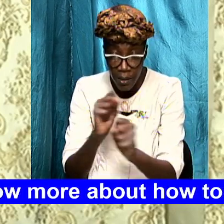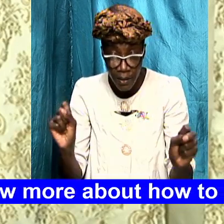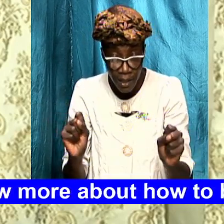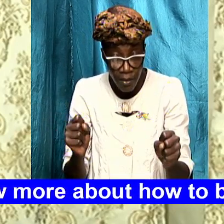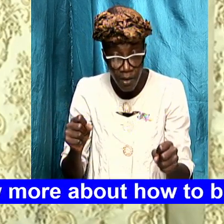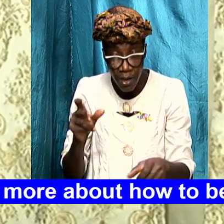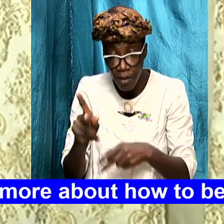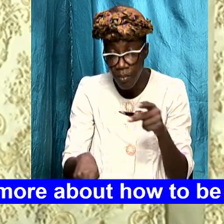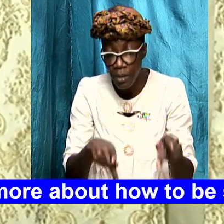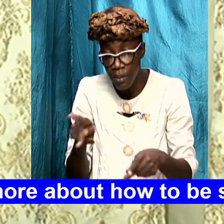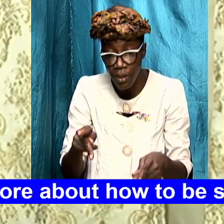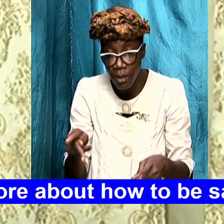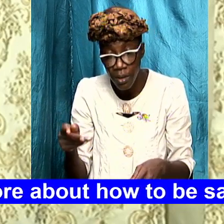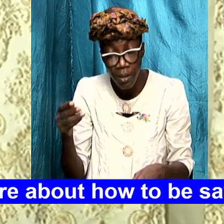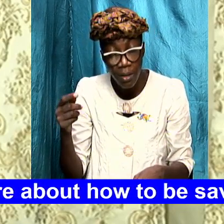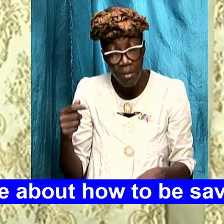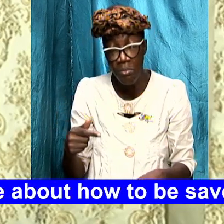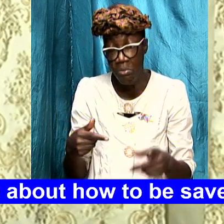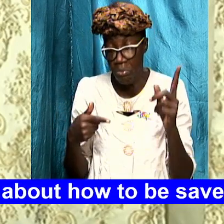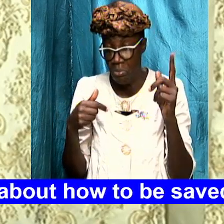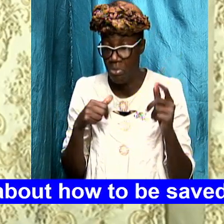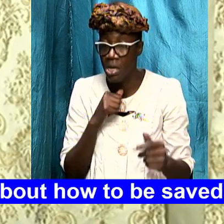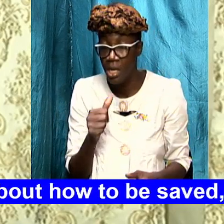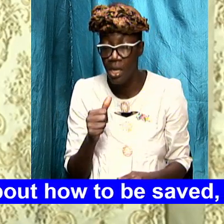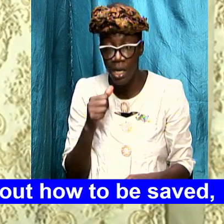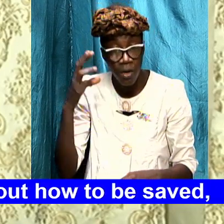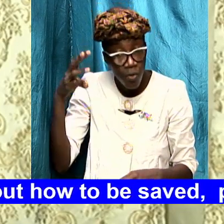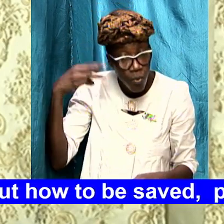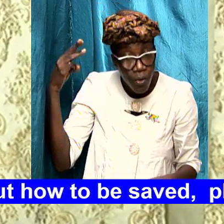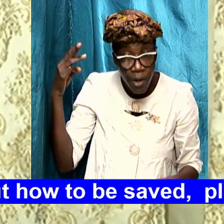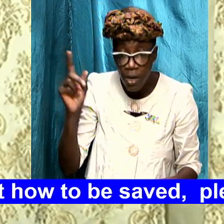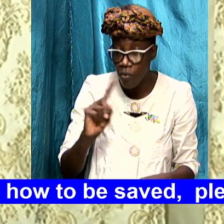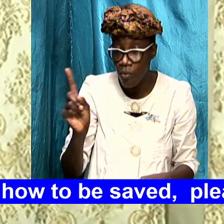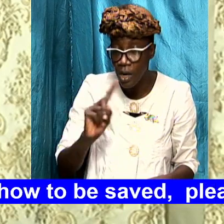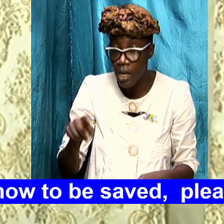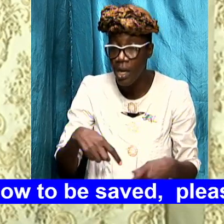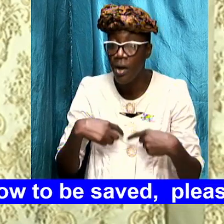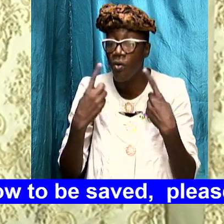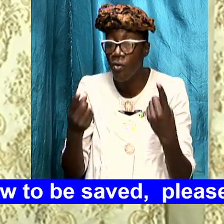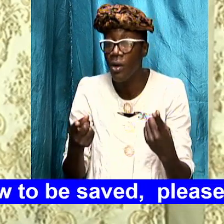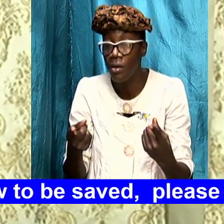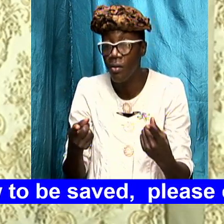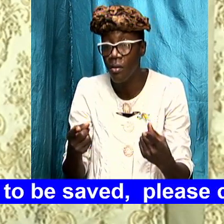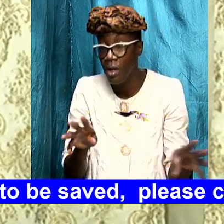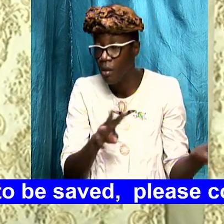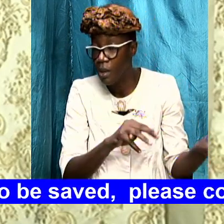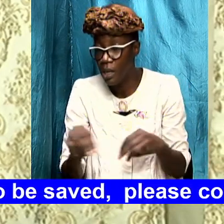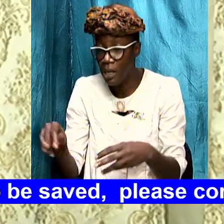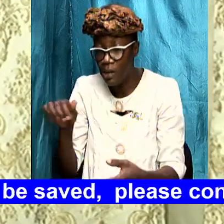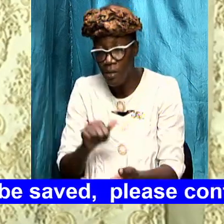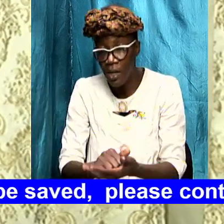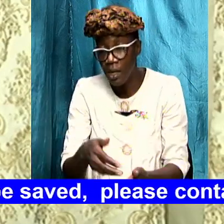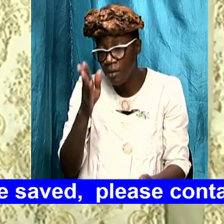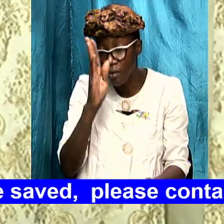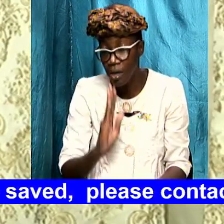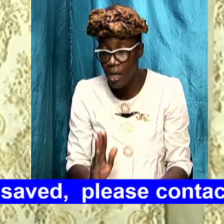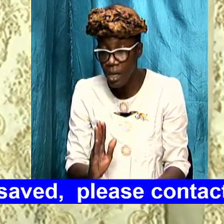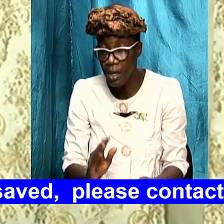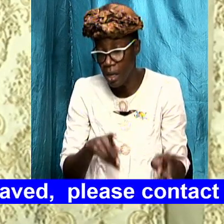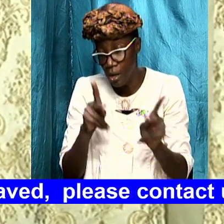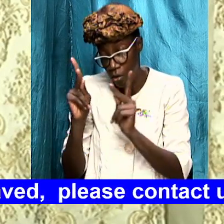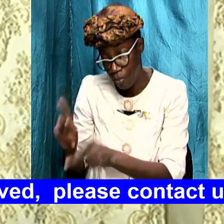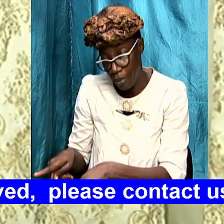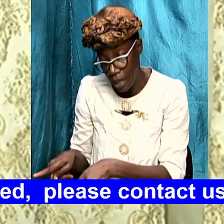I don't worry about where they are going to go I leave that to God to plan